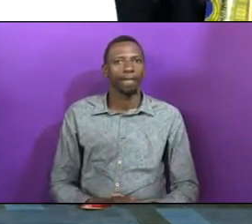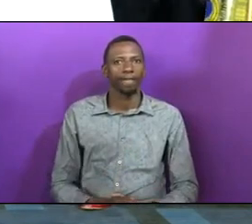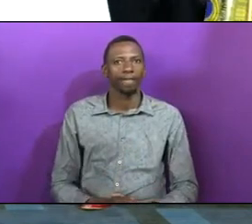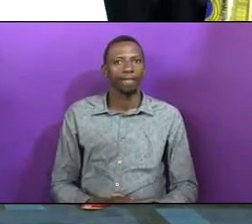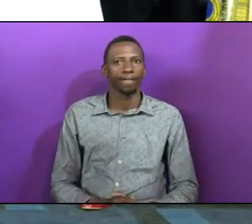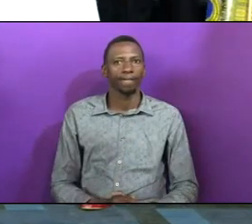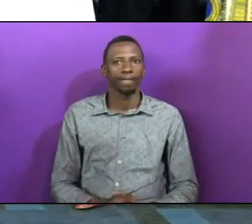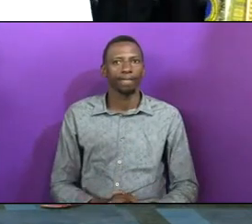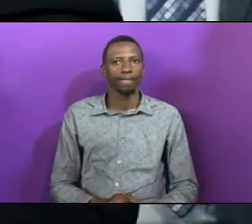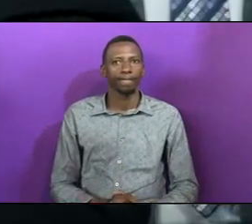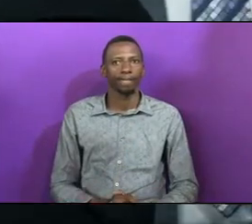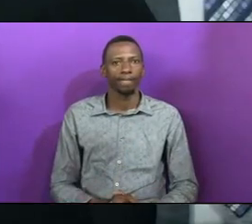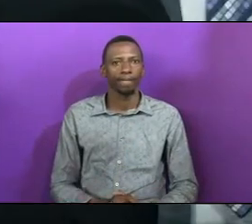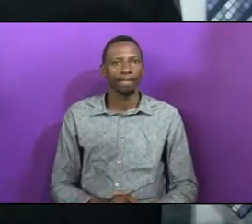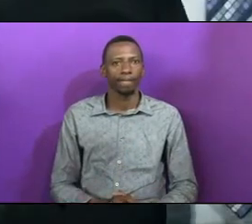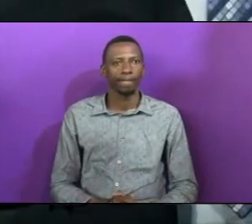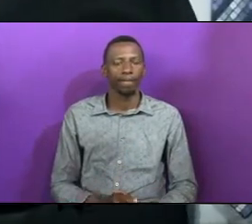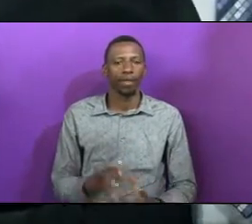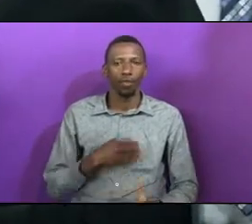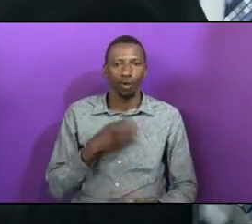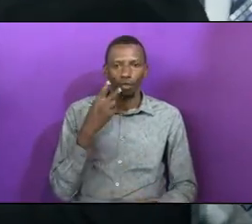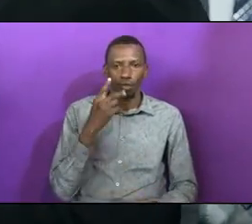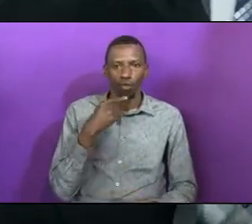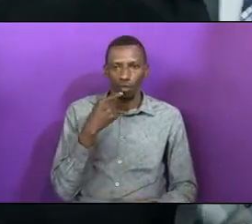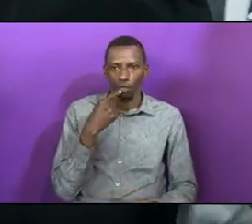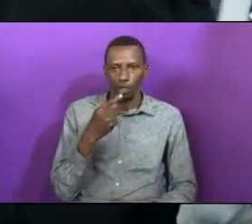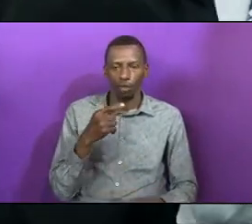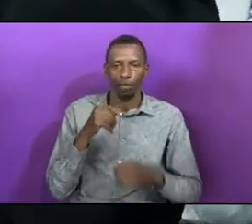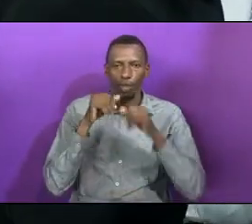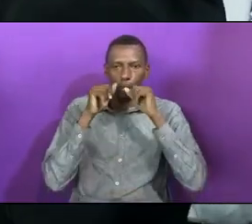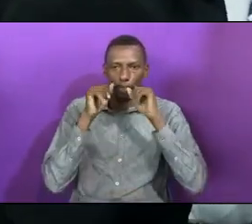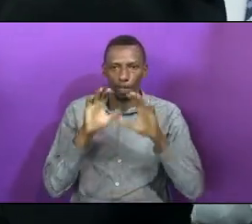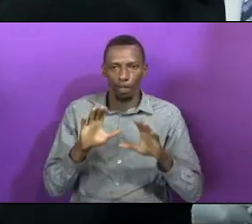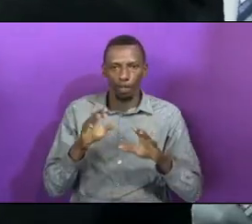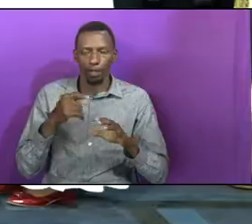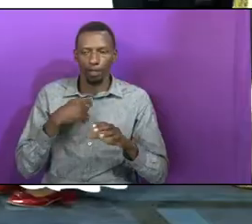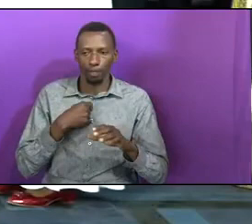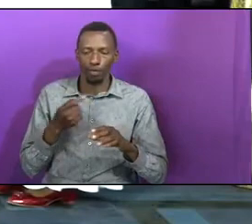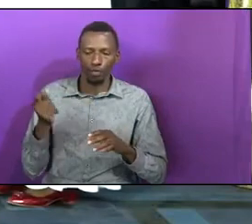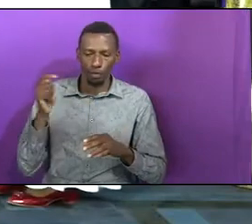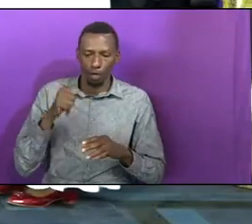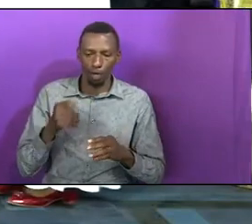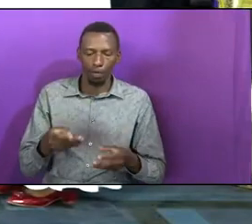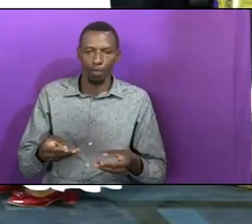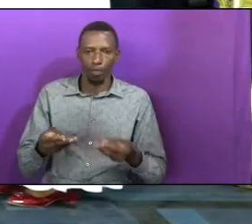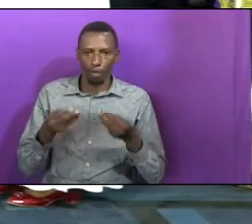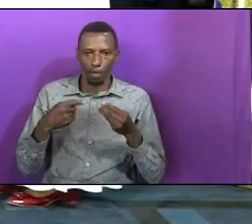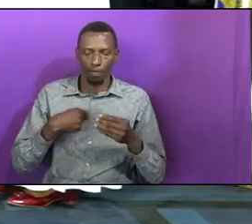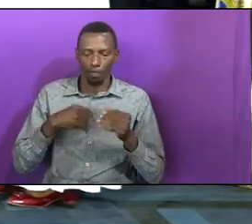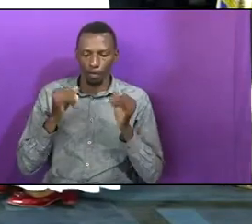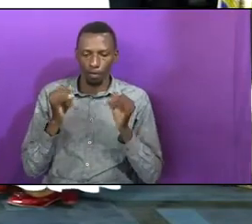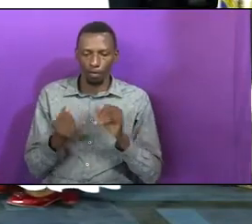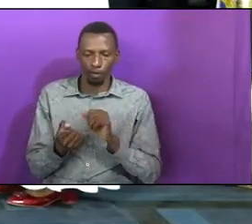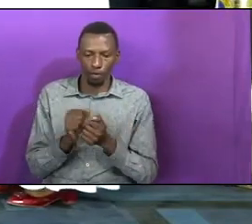Let me see those who are saying, bless me. I've come that you give me a new change, Lord. Bless